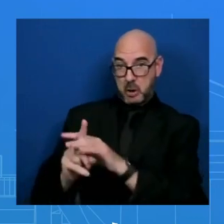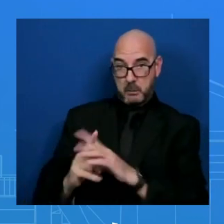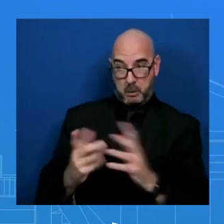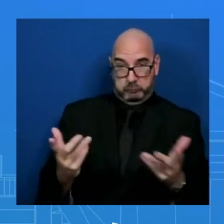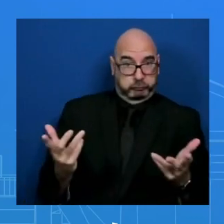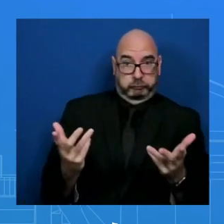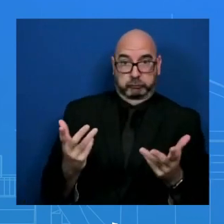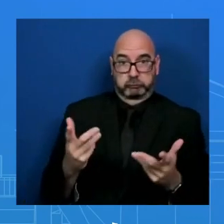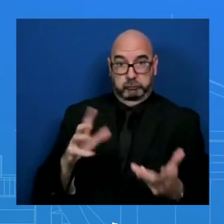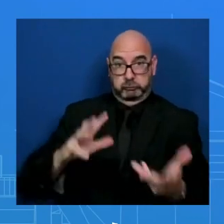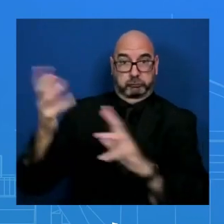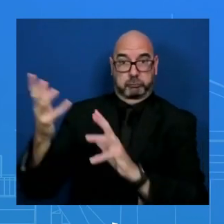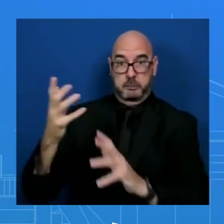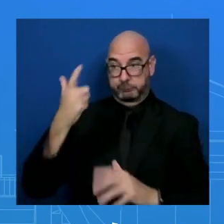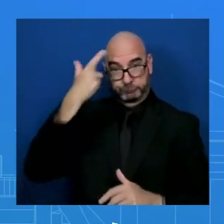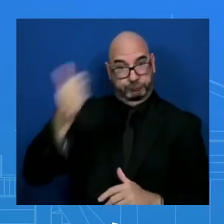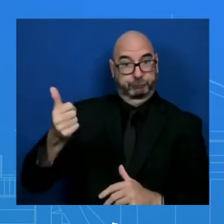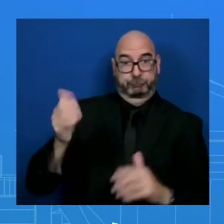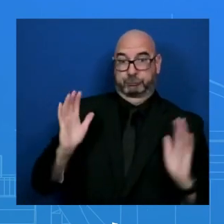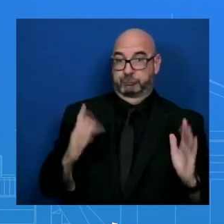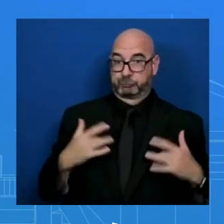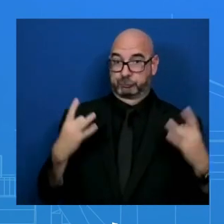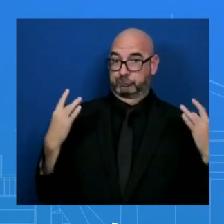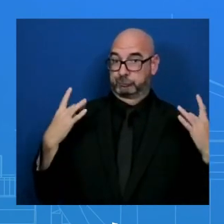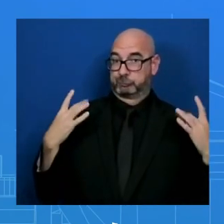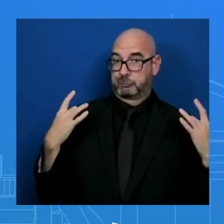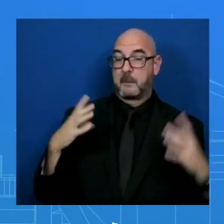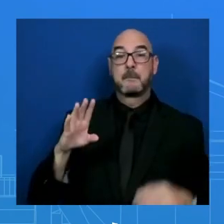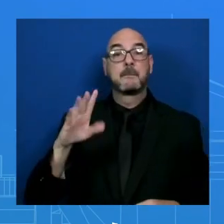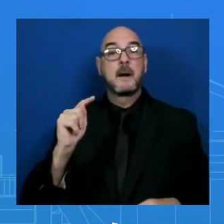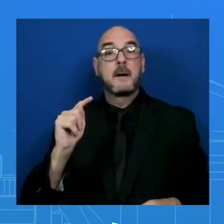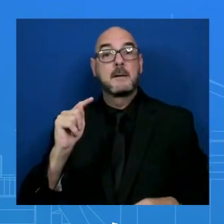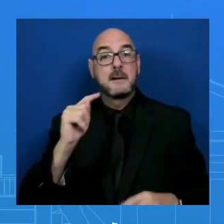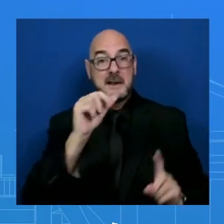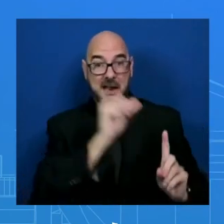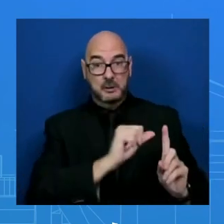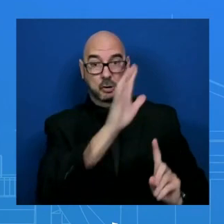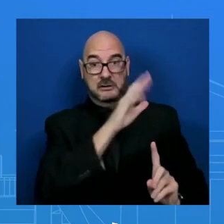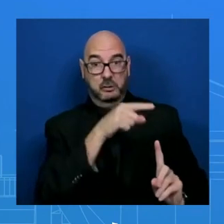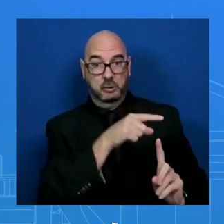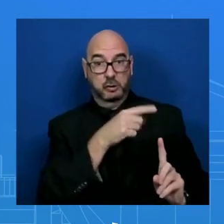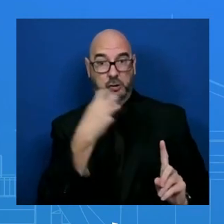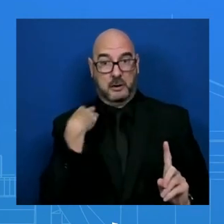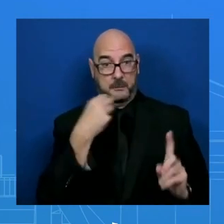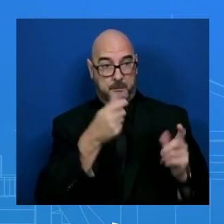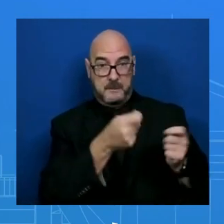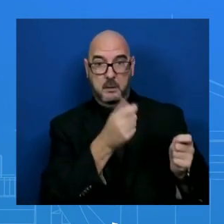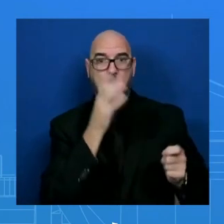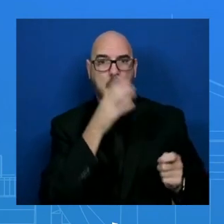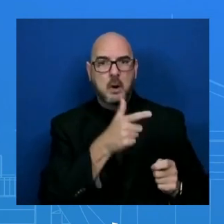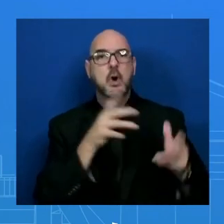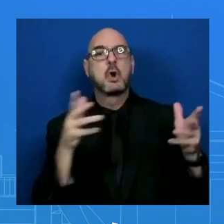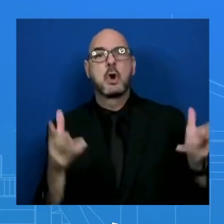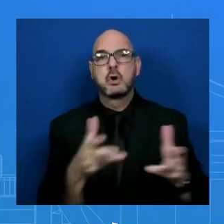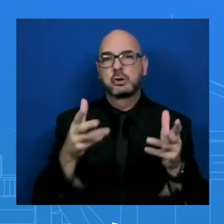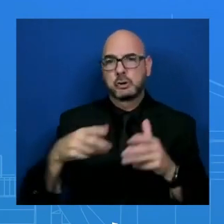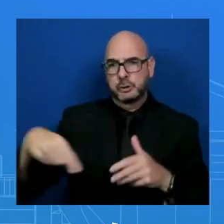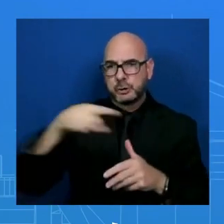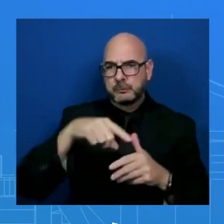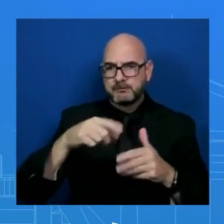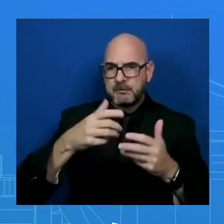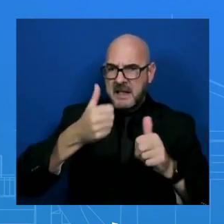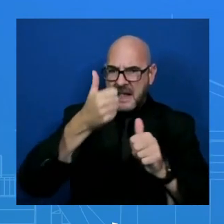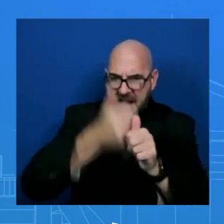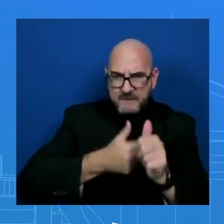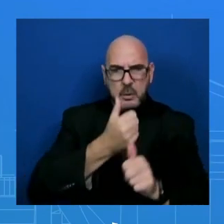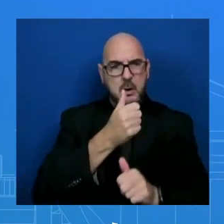What I think the chair, India, will encourage them to do, what we, the United States, and every other member – virtually every other member of the